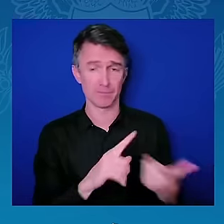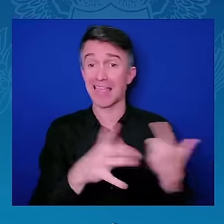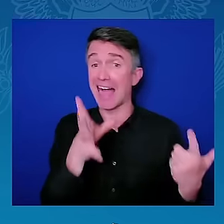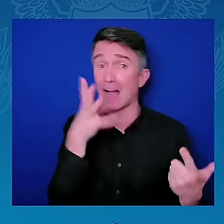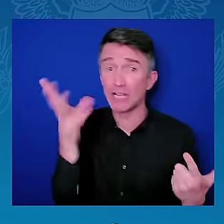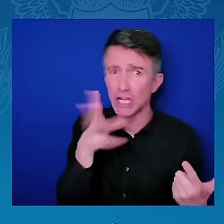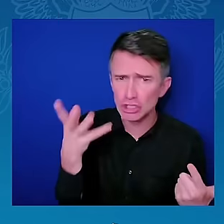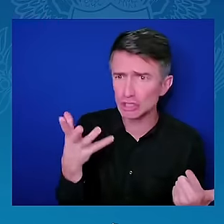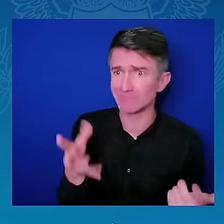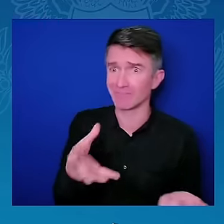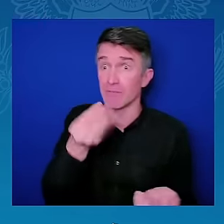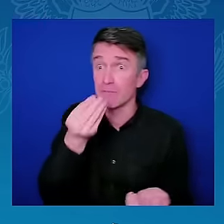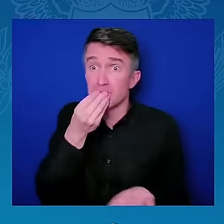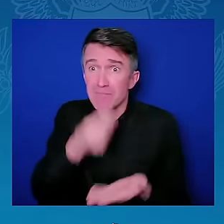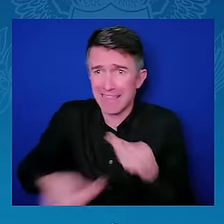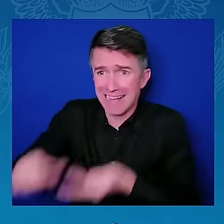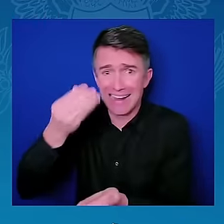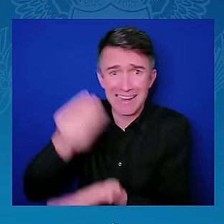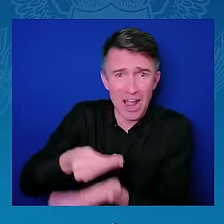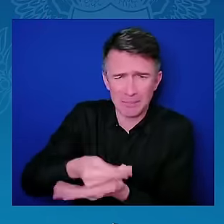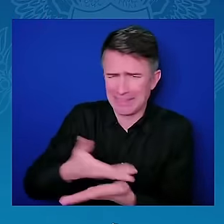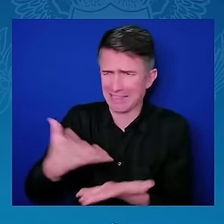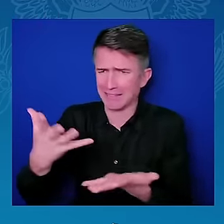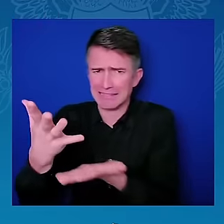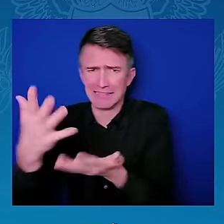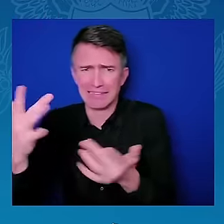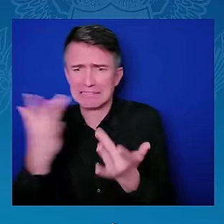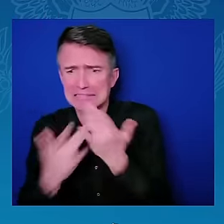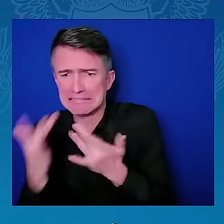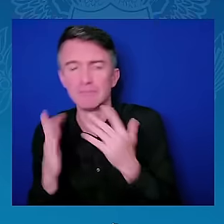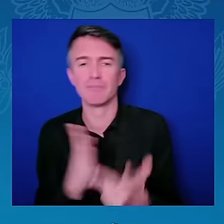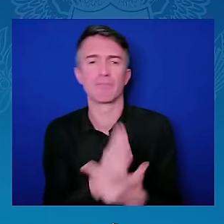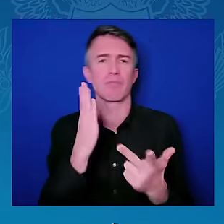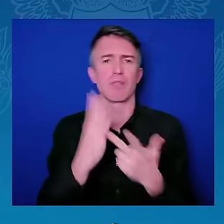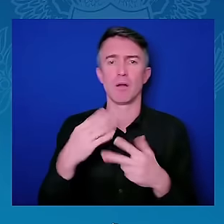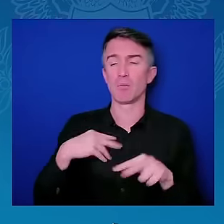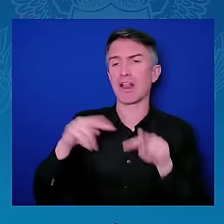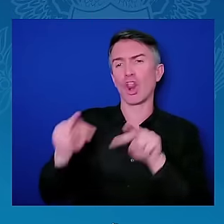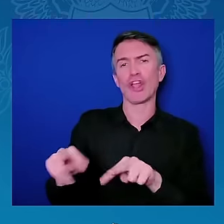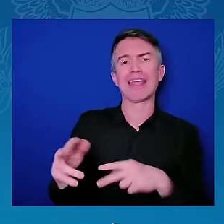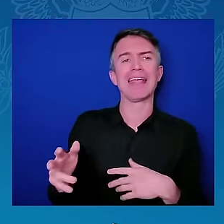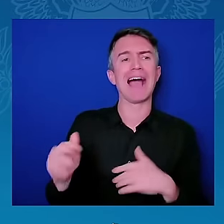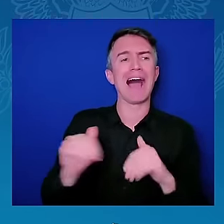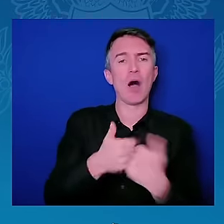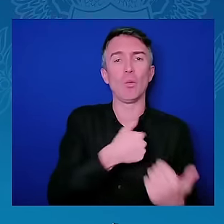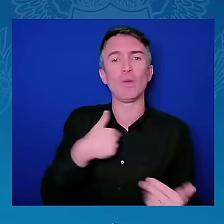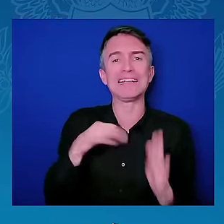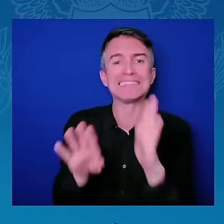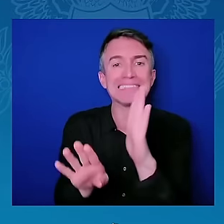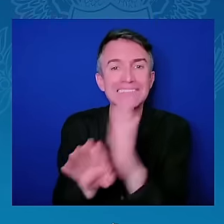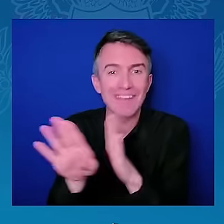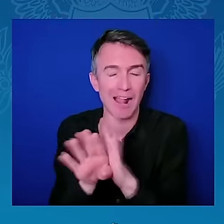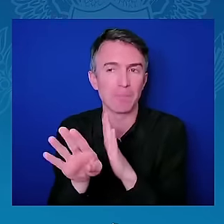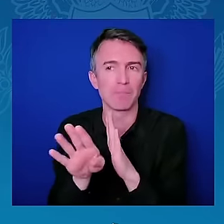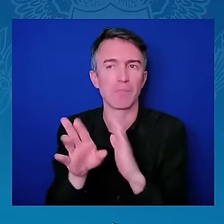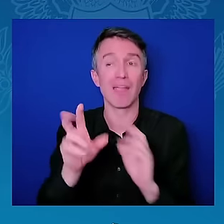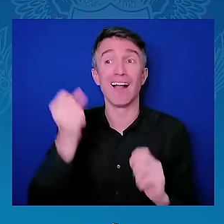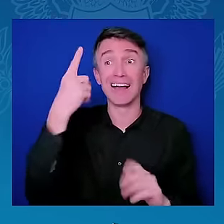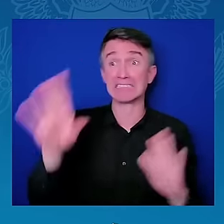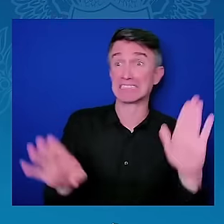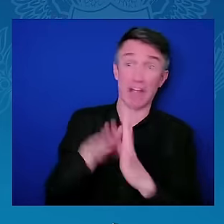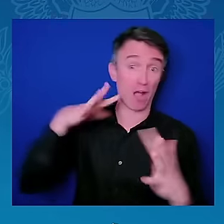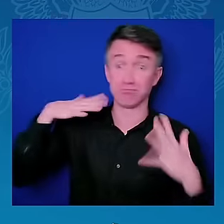smart technology to help farmers. And when they have access to technology, when they are able to get